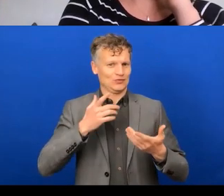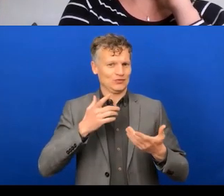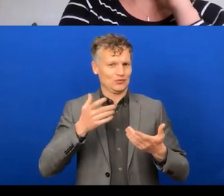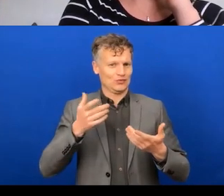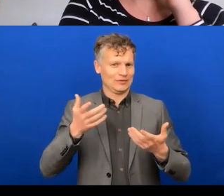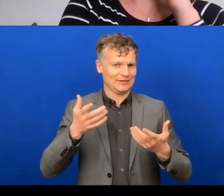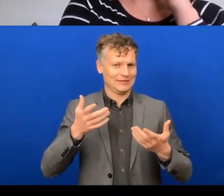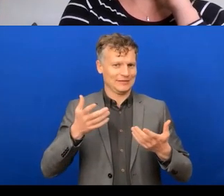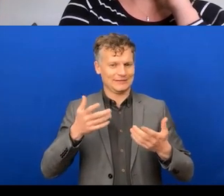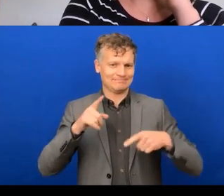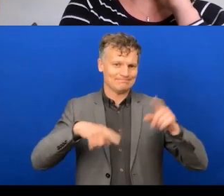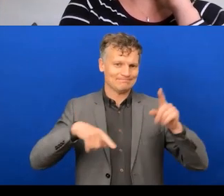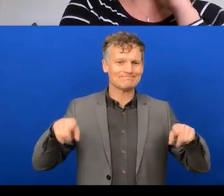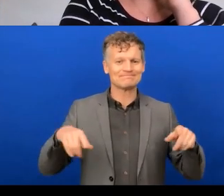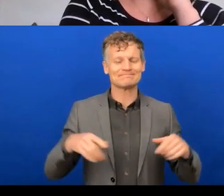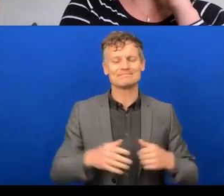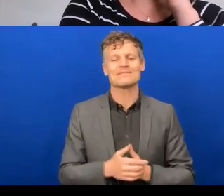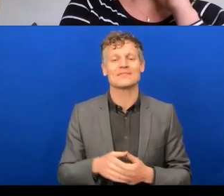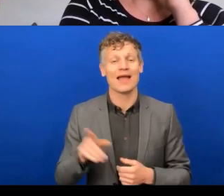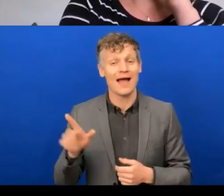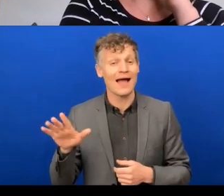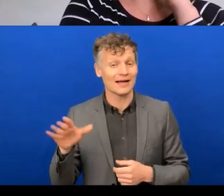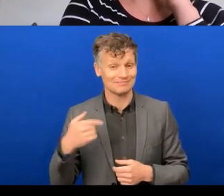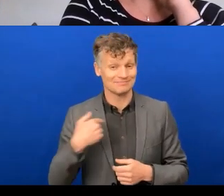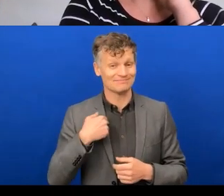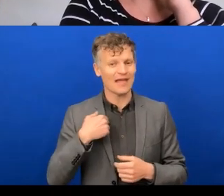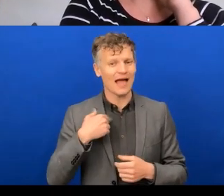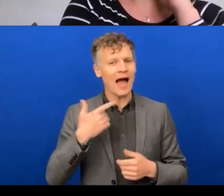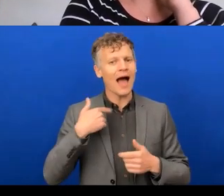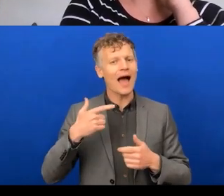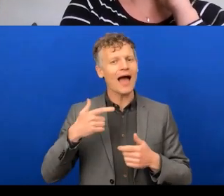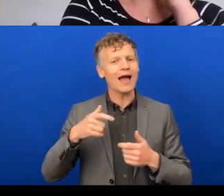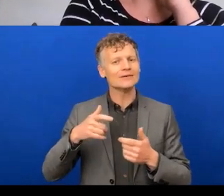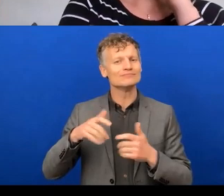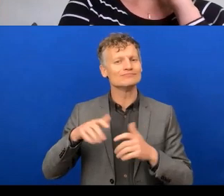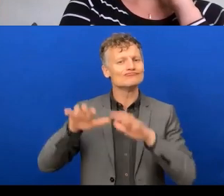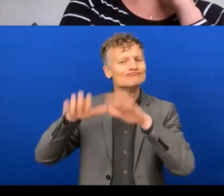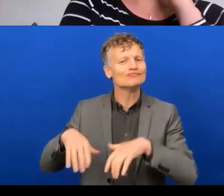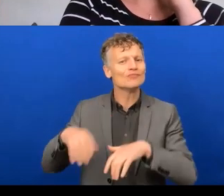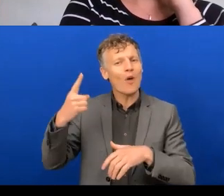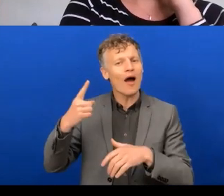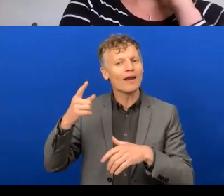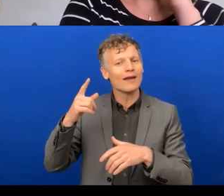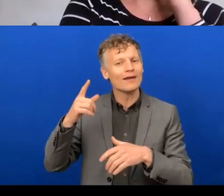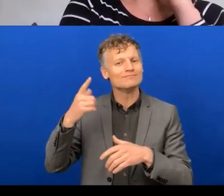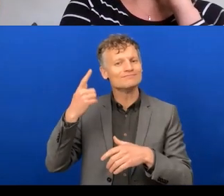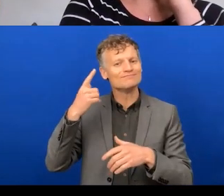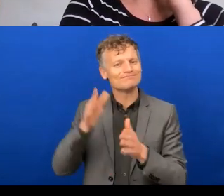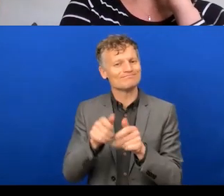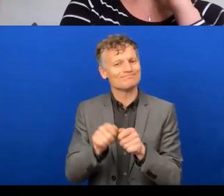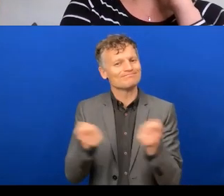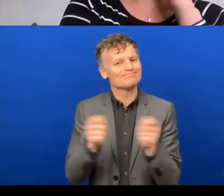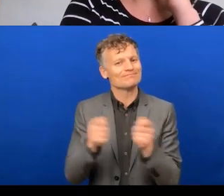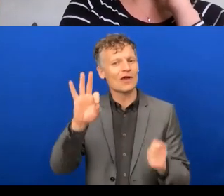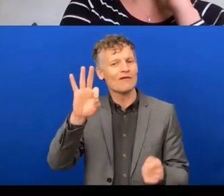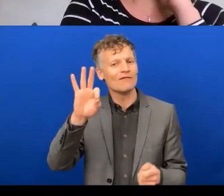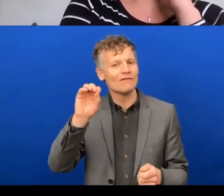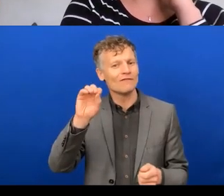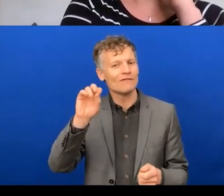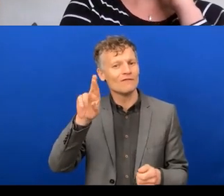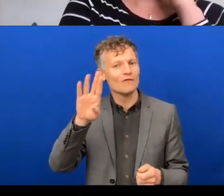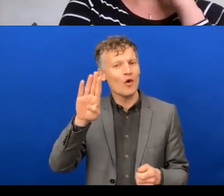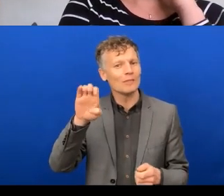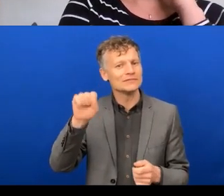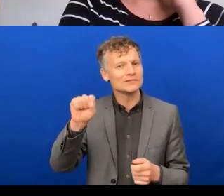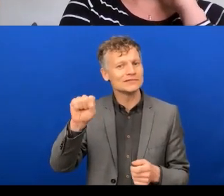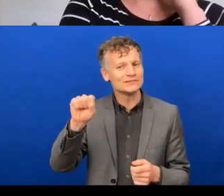a Forbes article on this at the height of the first wave crisis. And it's my most popular Forbes blog to